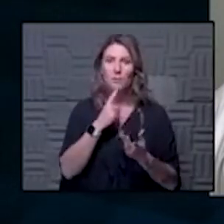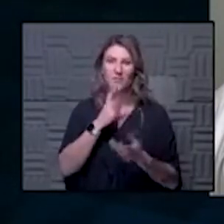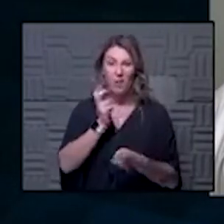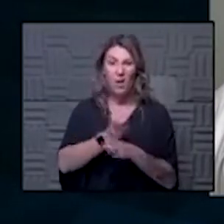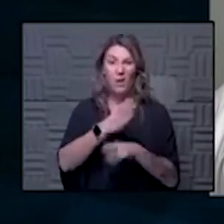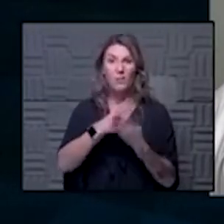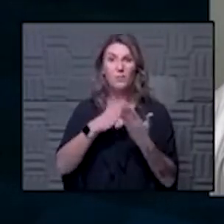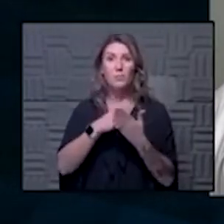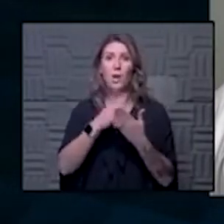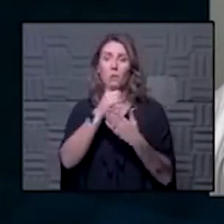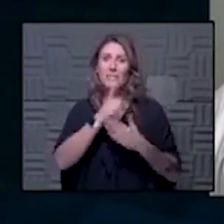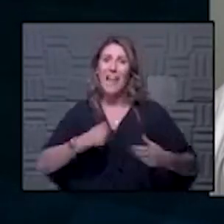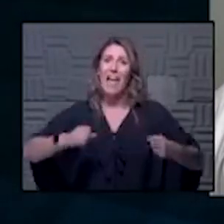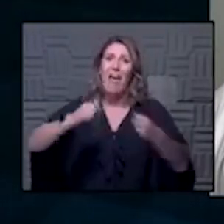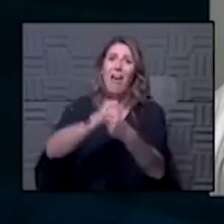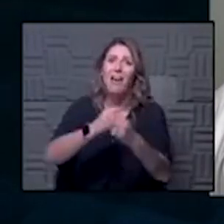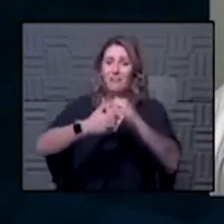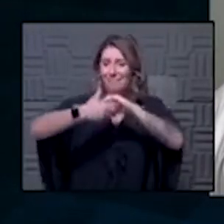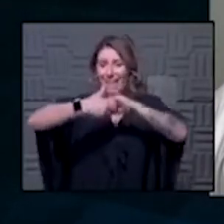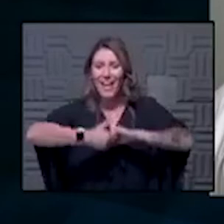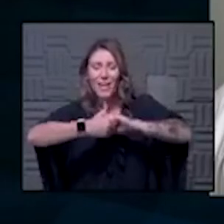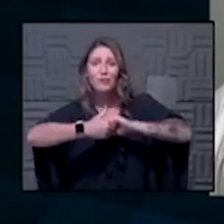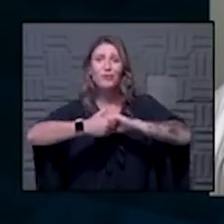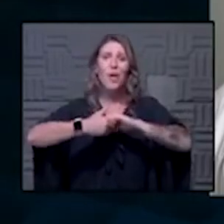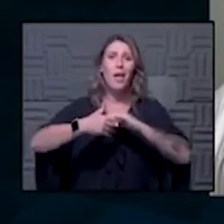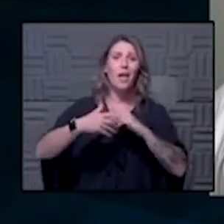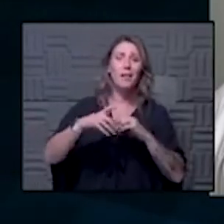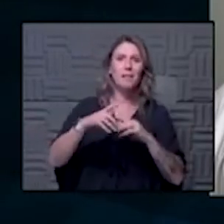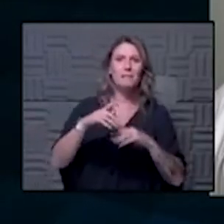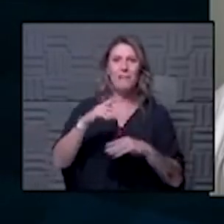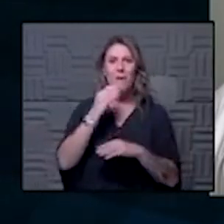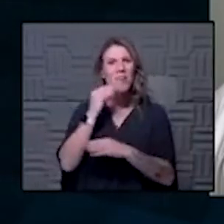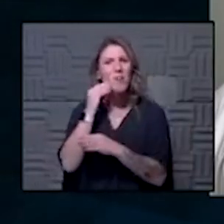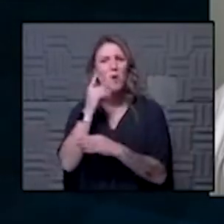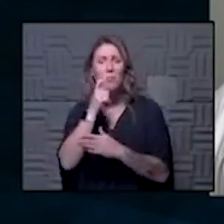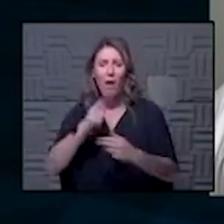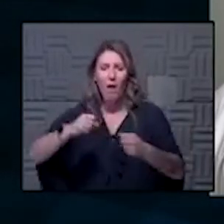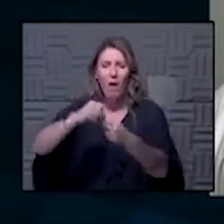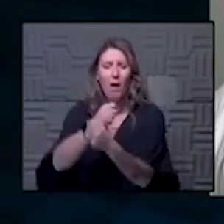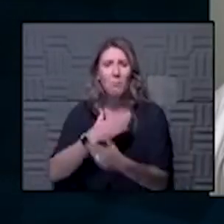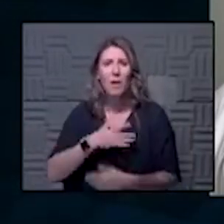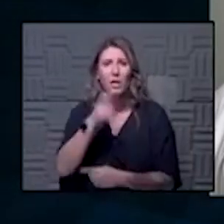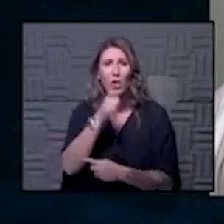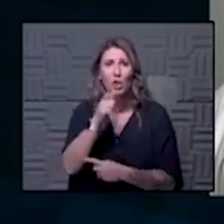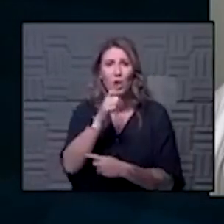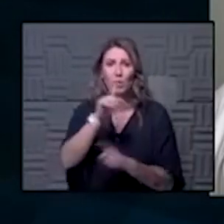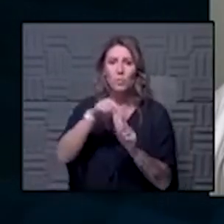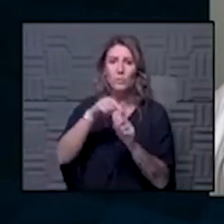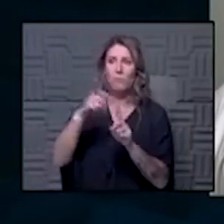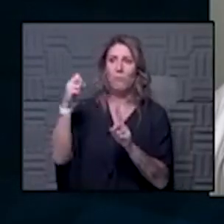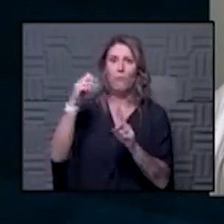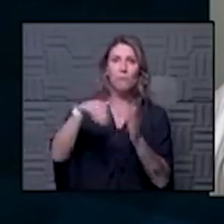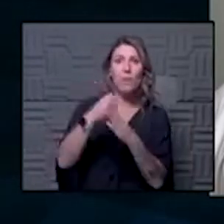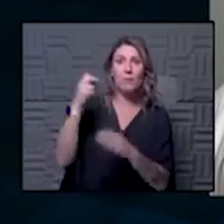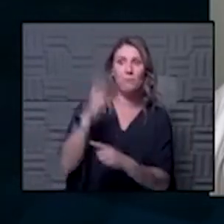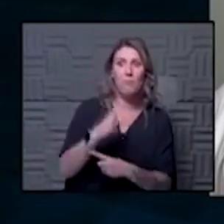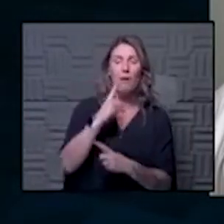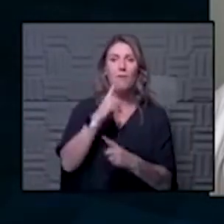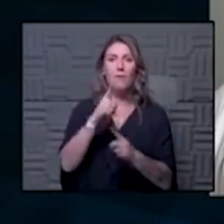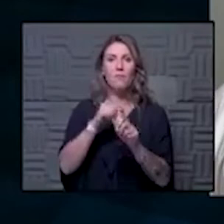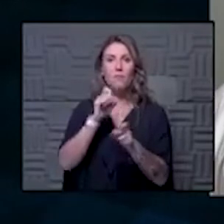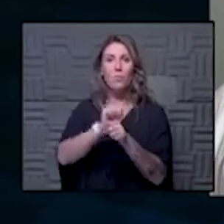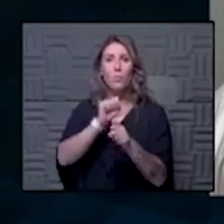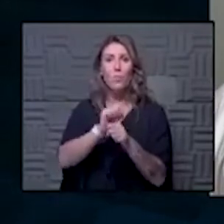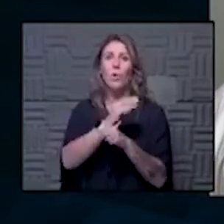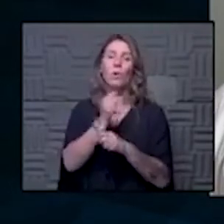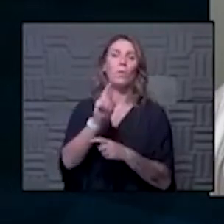not giving hugs hugs and handshakes and missing out on those but at home not giving my girls hugs right when we come back and especially days that i was in